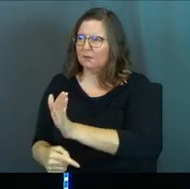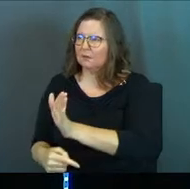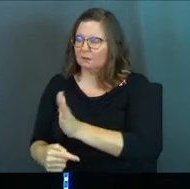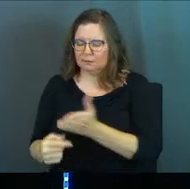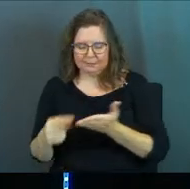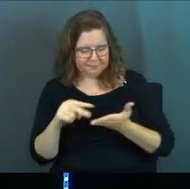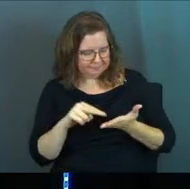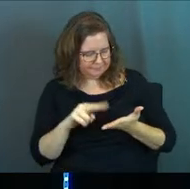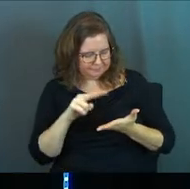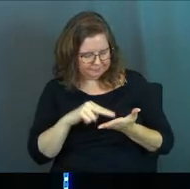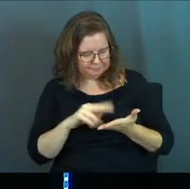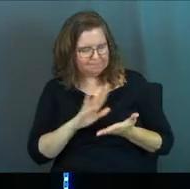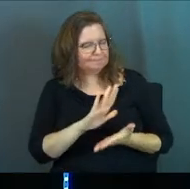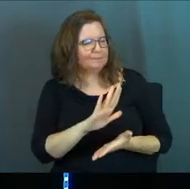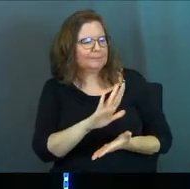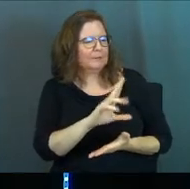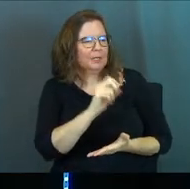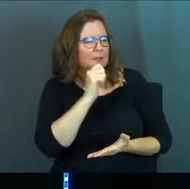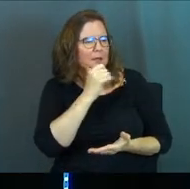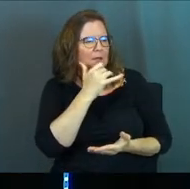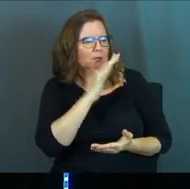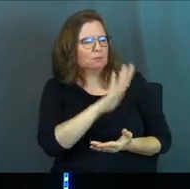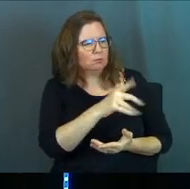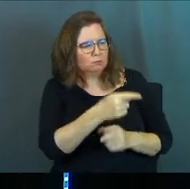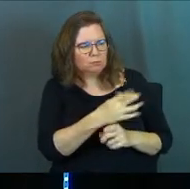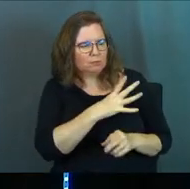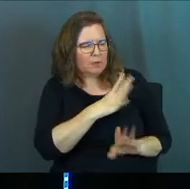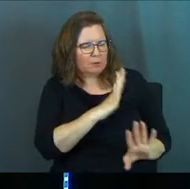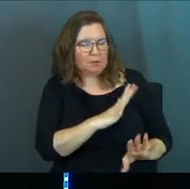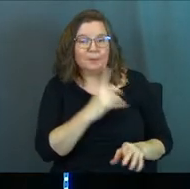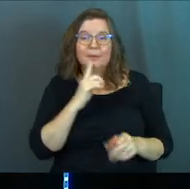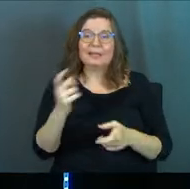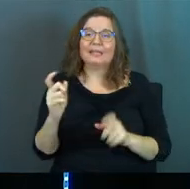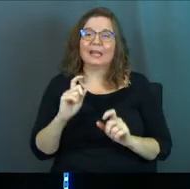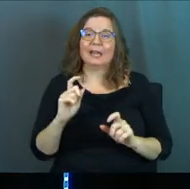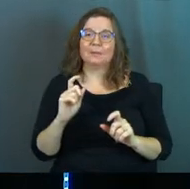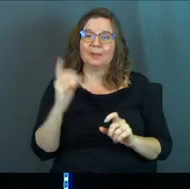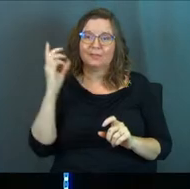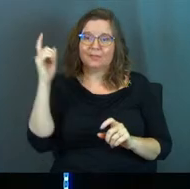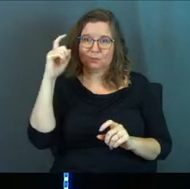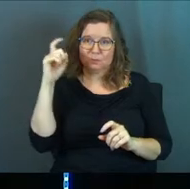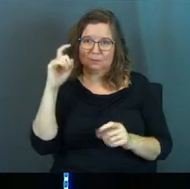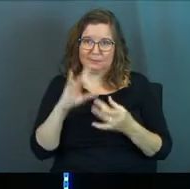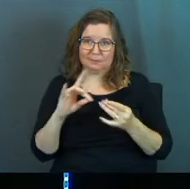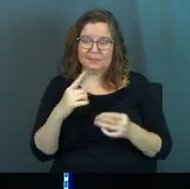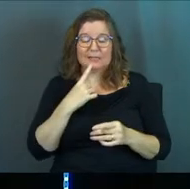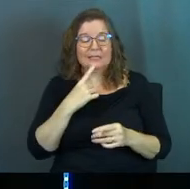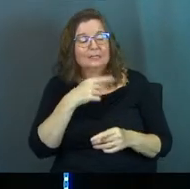anything wrong and this is fine. But he gave me this tidbit of gold here. He said,